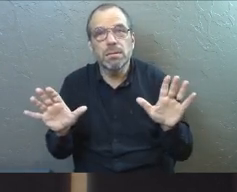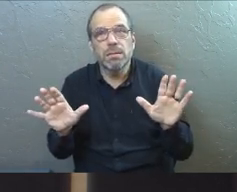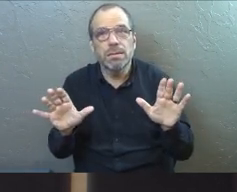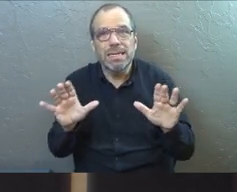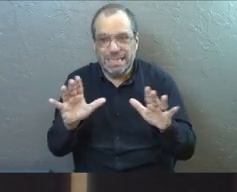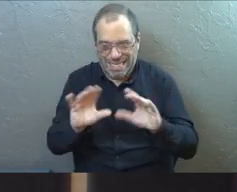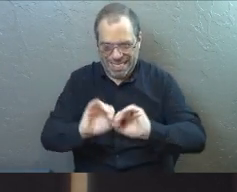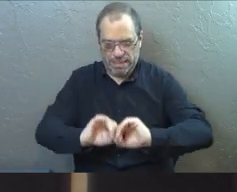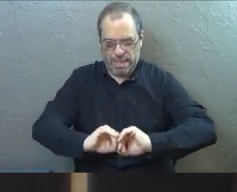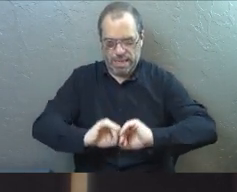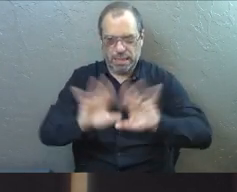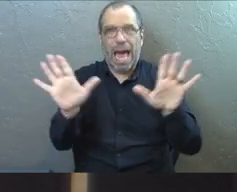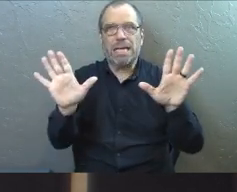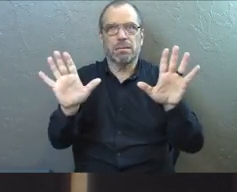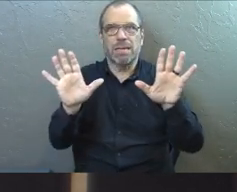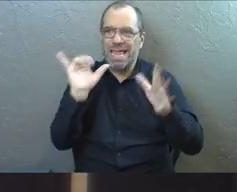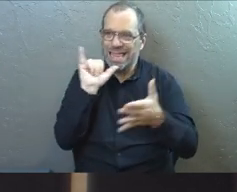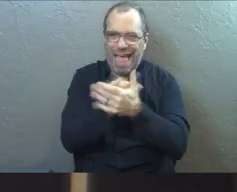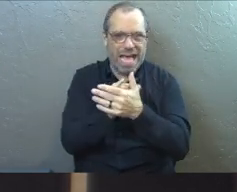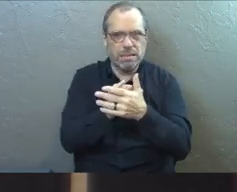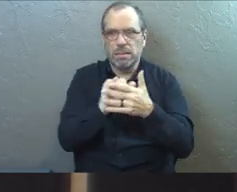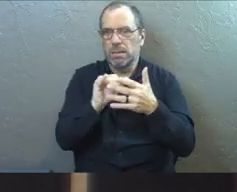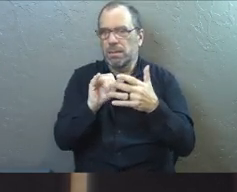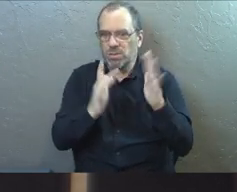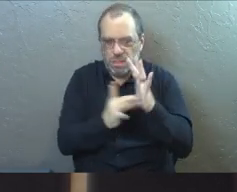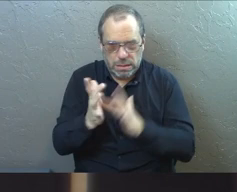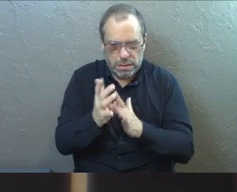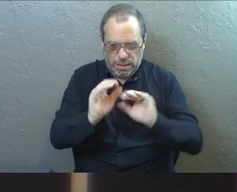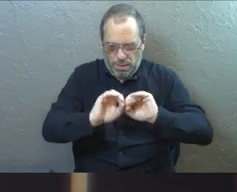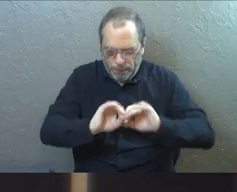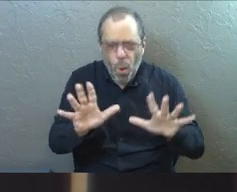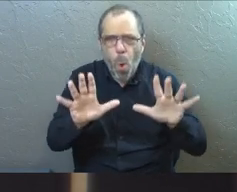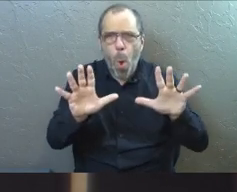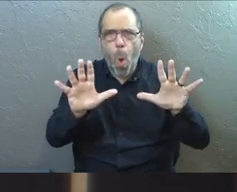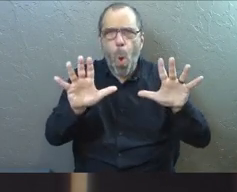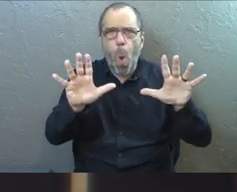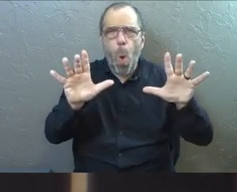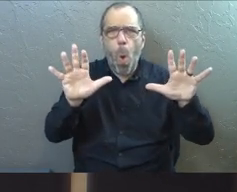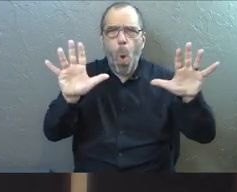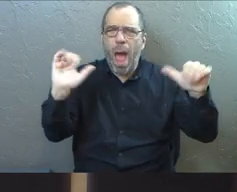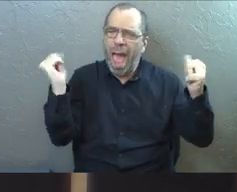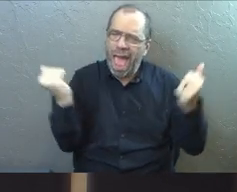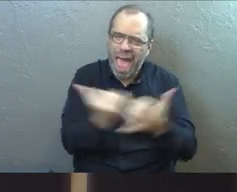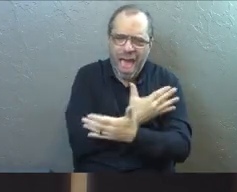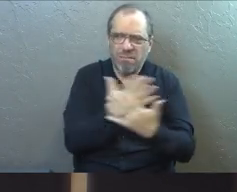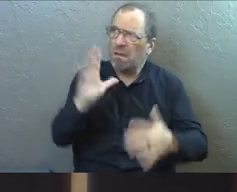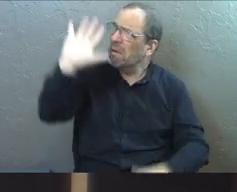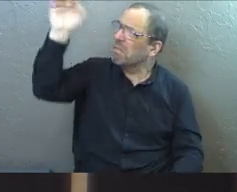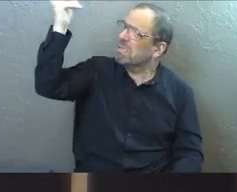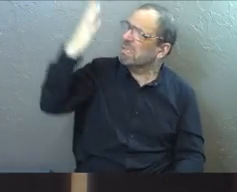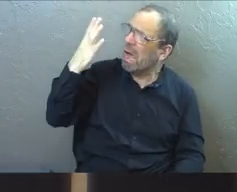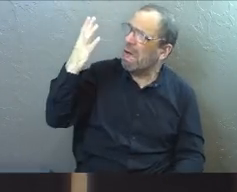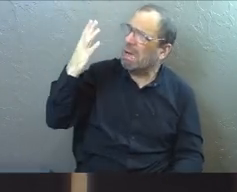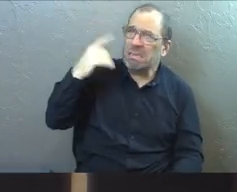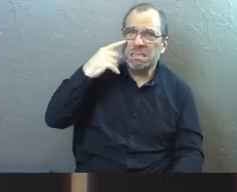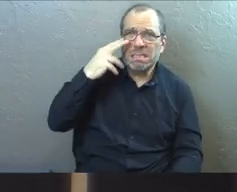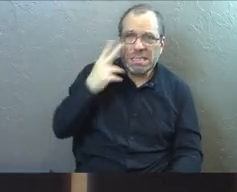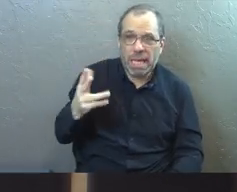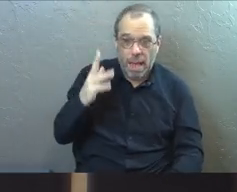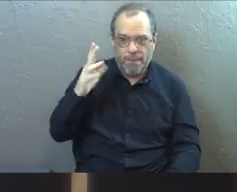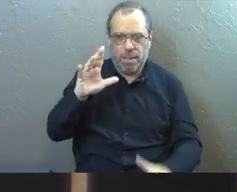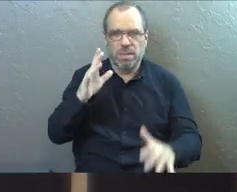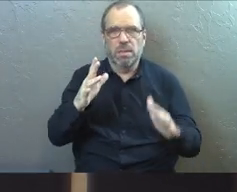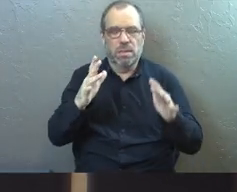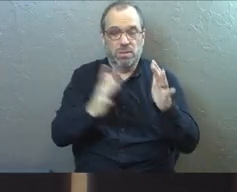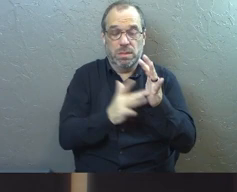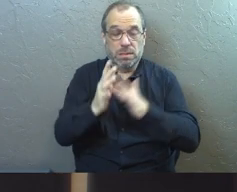He will be the only light that we need. Jesus himself will light up everything. We won't even need the sun anymore to see because of